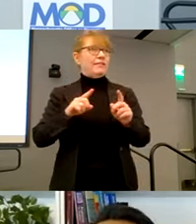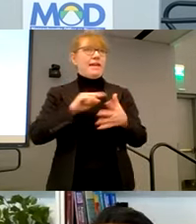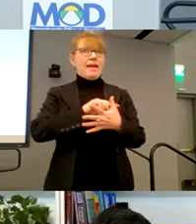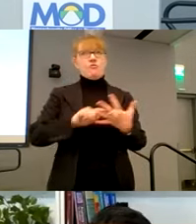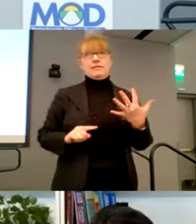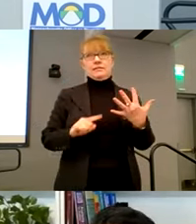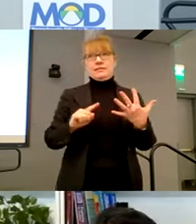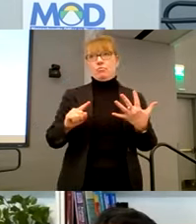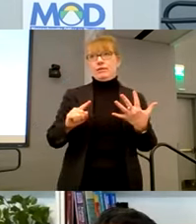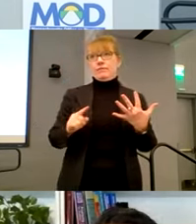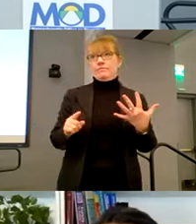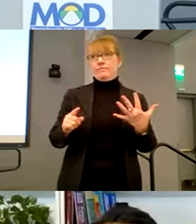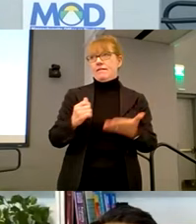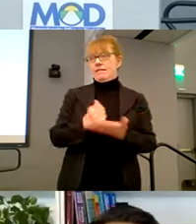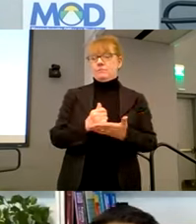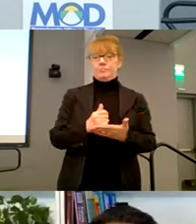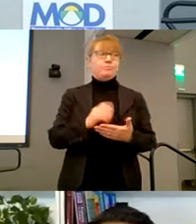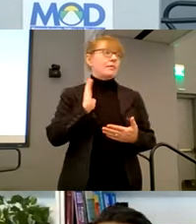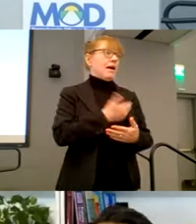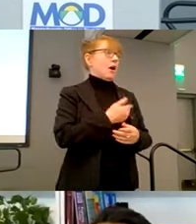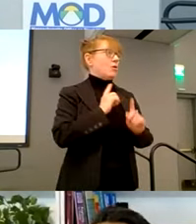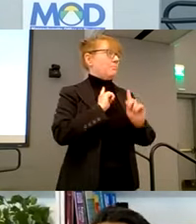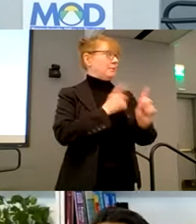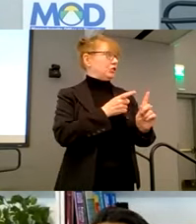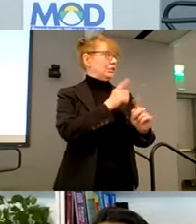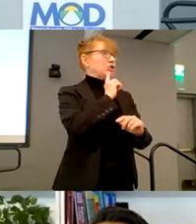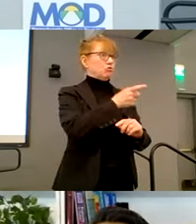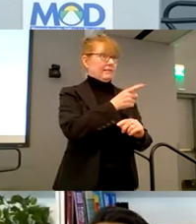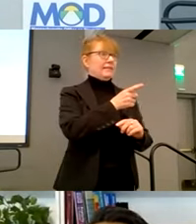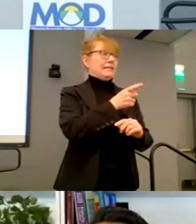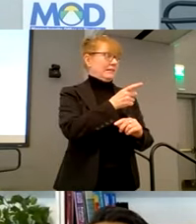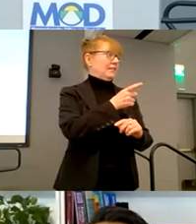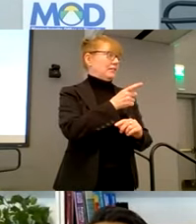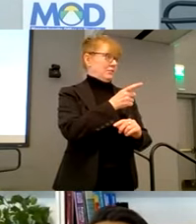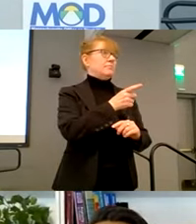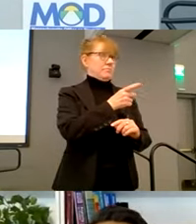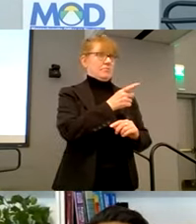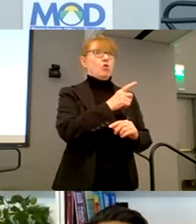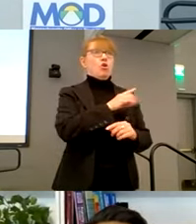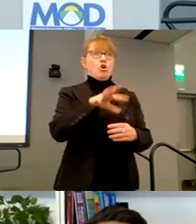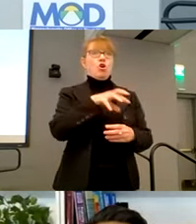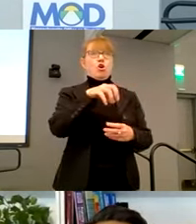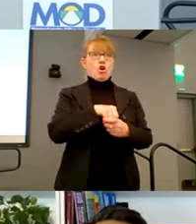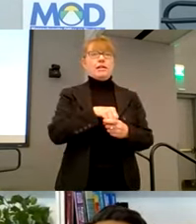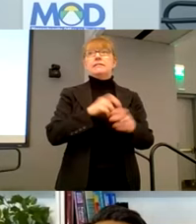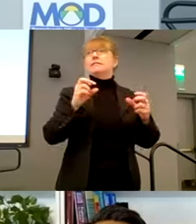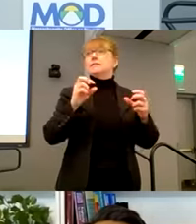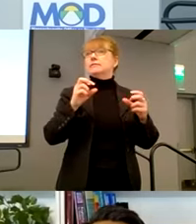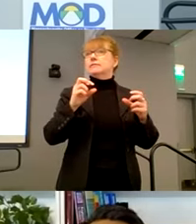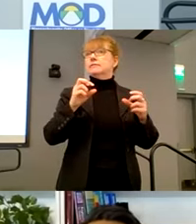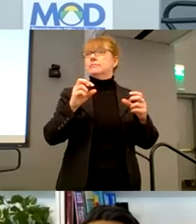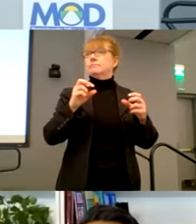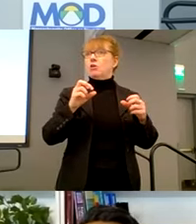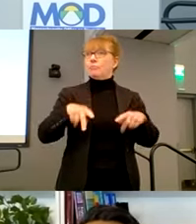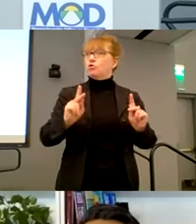so again, our mission really is to harness, um, create opportunities to enable play, but really is to